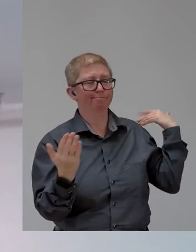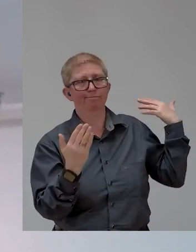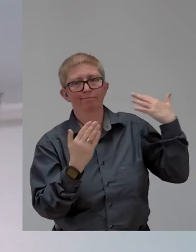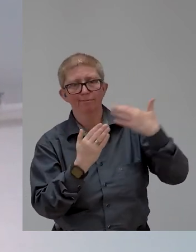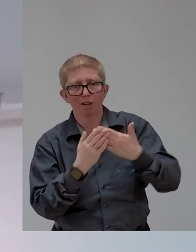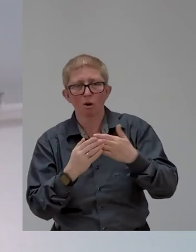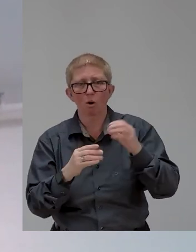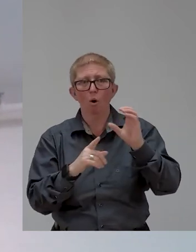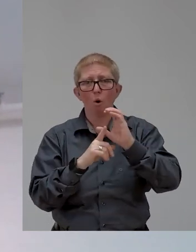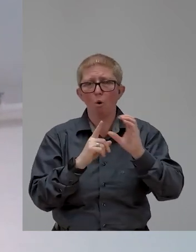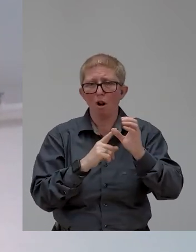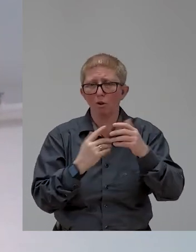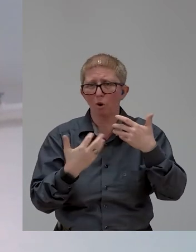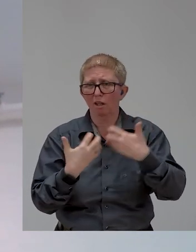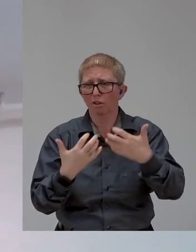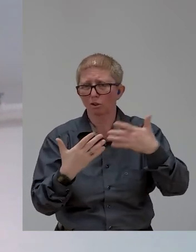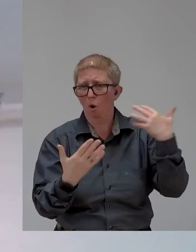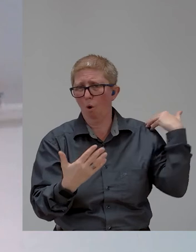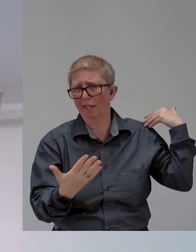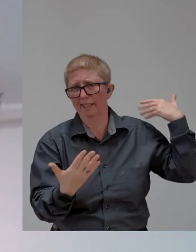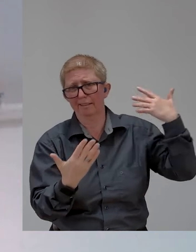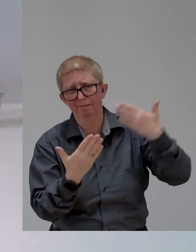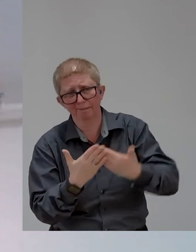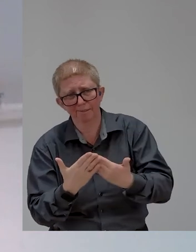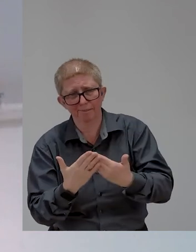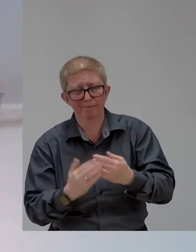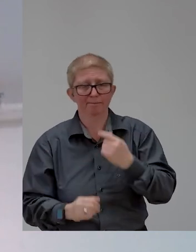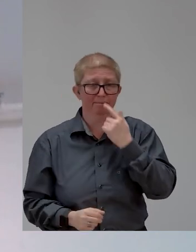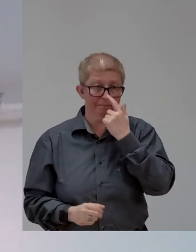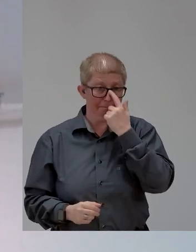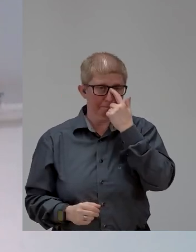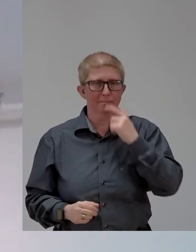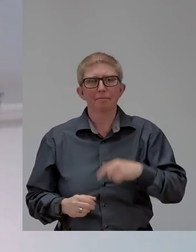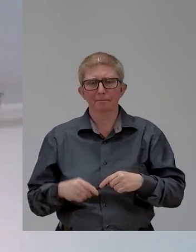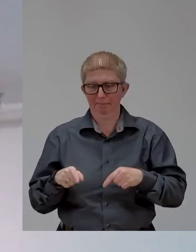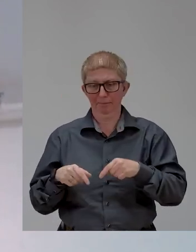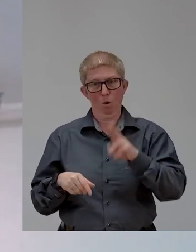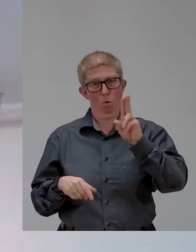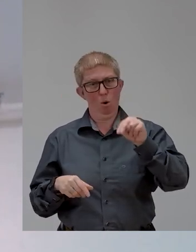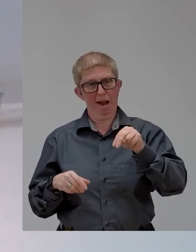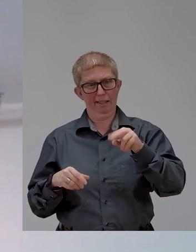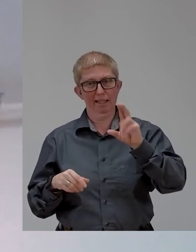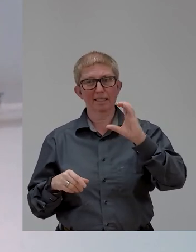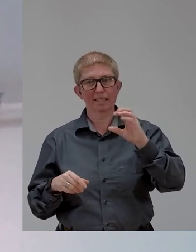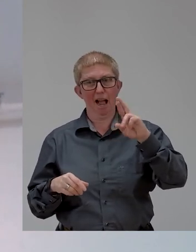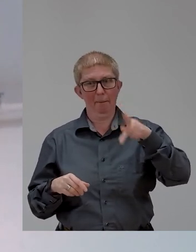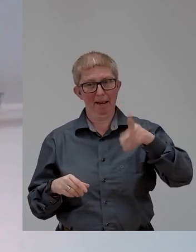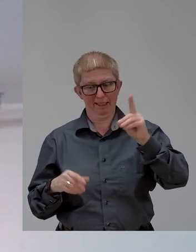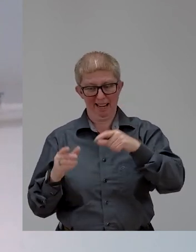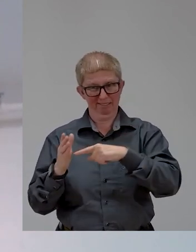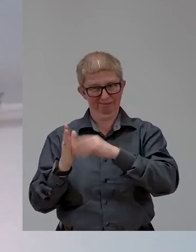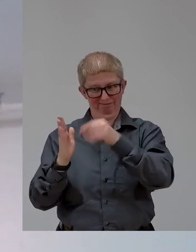the flavors are expressed differently. The Convention on the Rights of Persons with Disabilities, the CRPD, which I had the privilege to